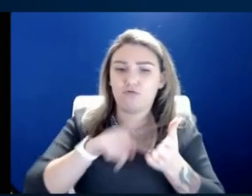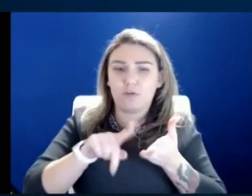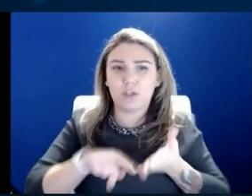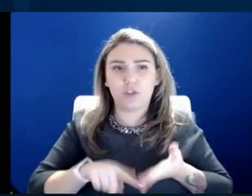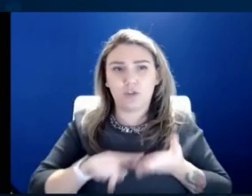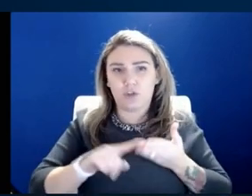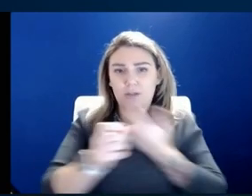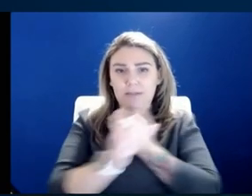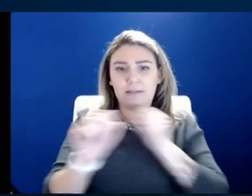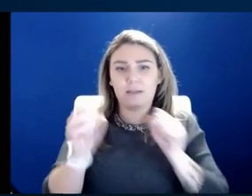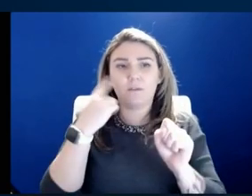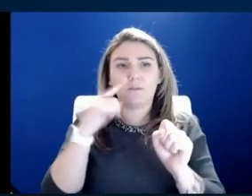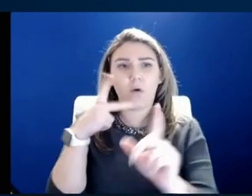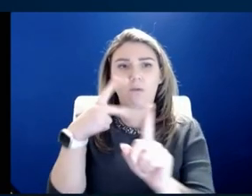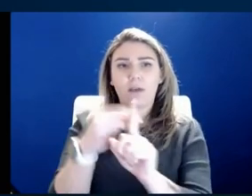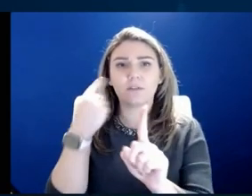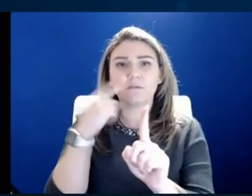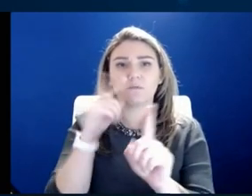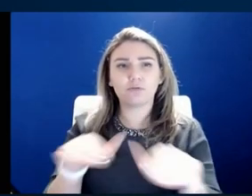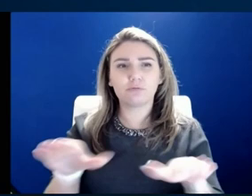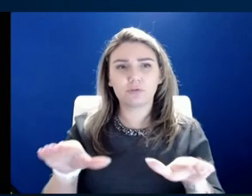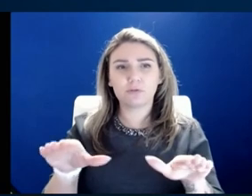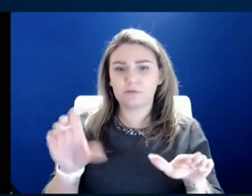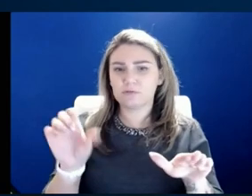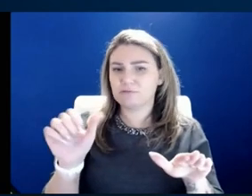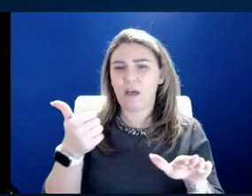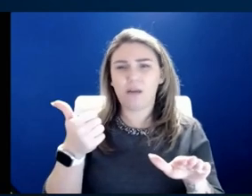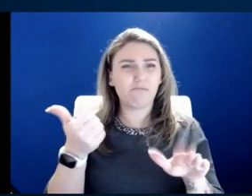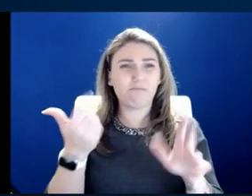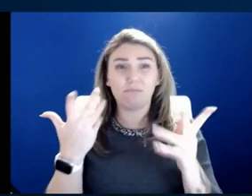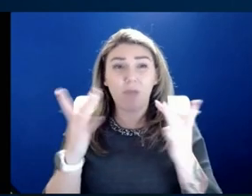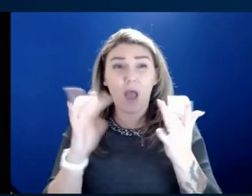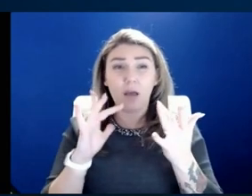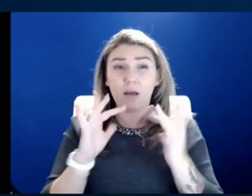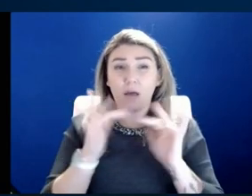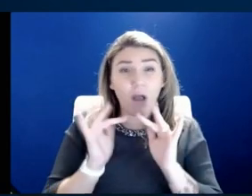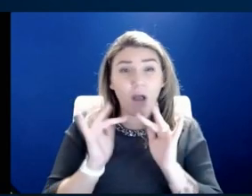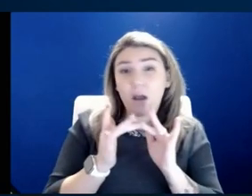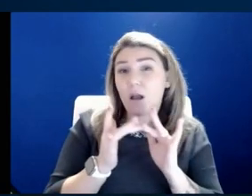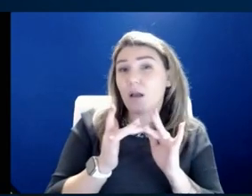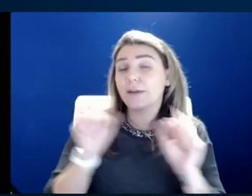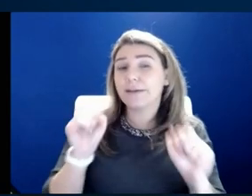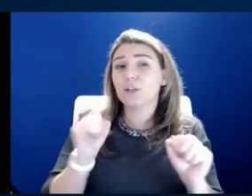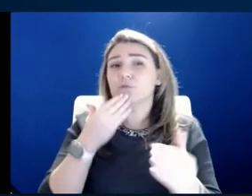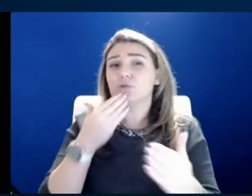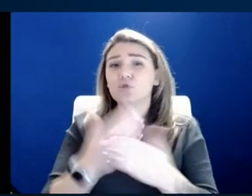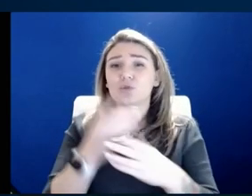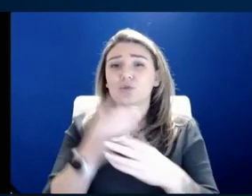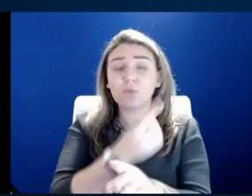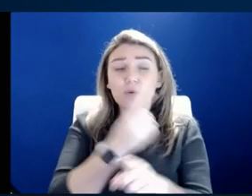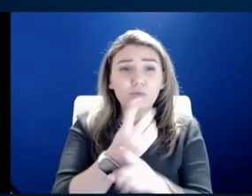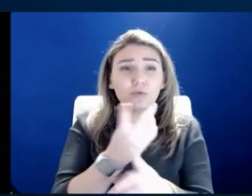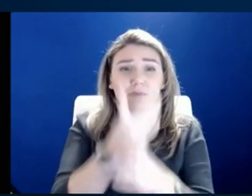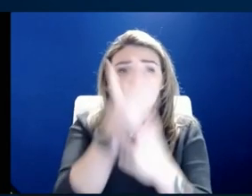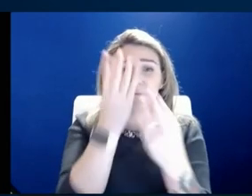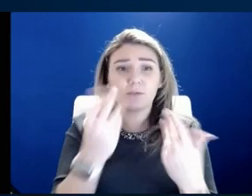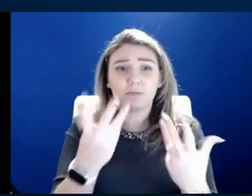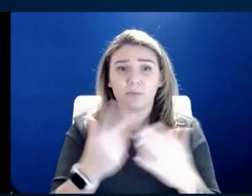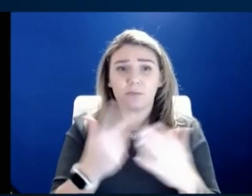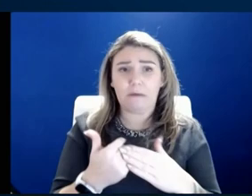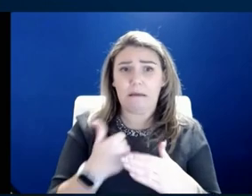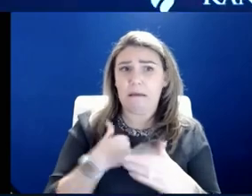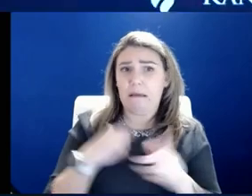vaccine for children. Is there some place online that you could point him to go for good, accurate information? I'd go to the CDC